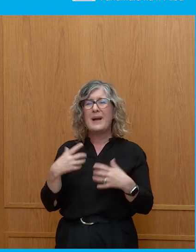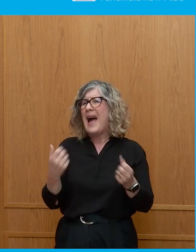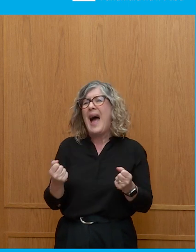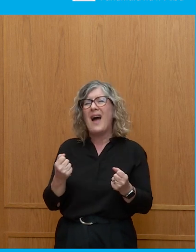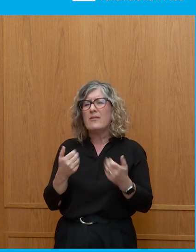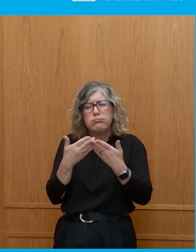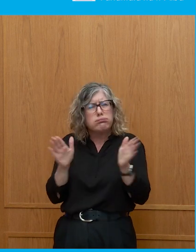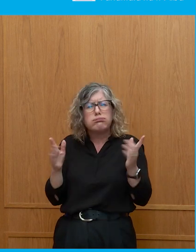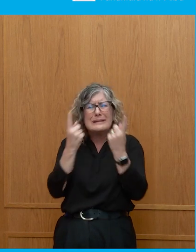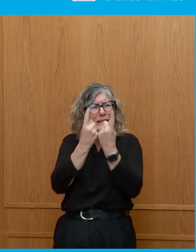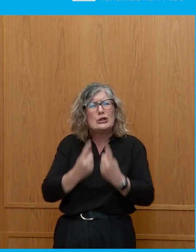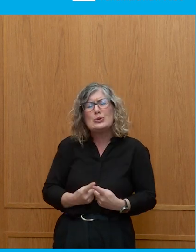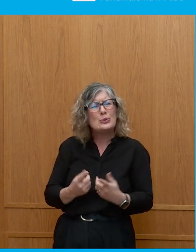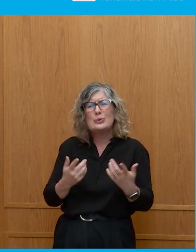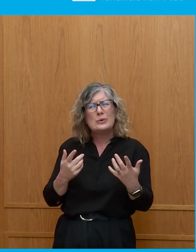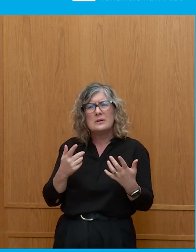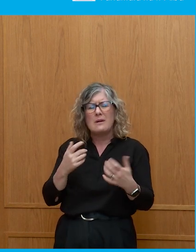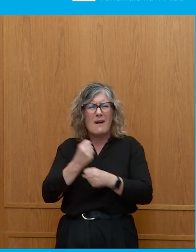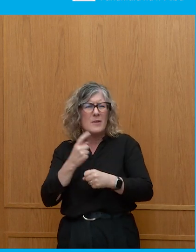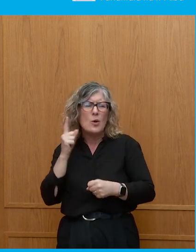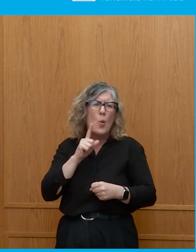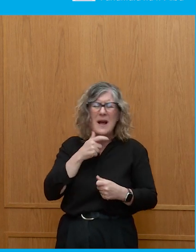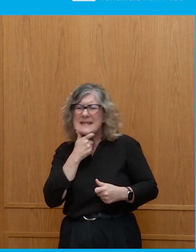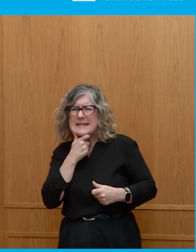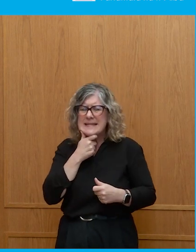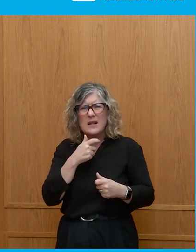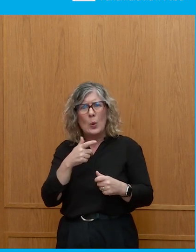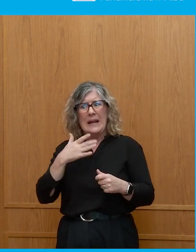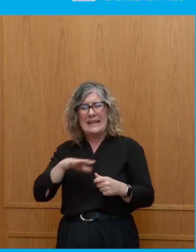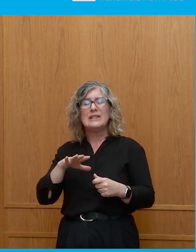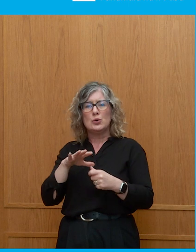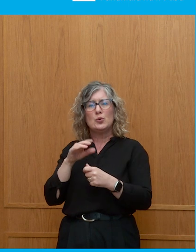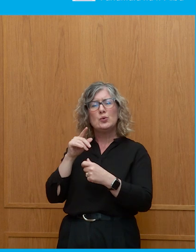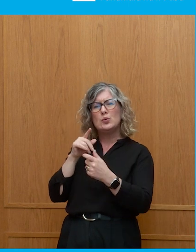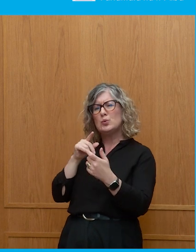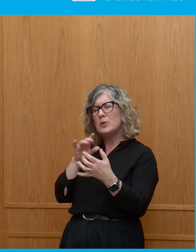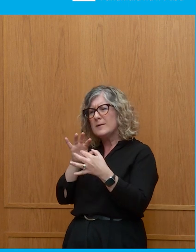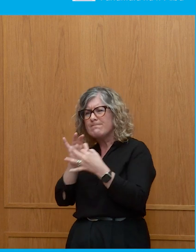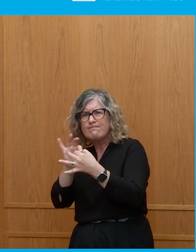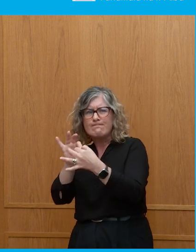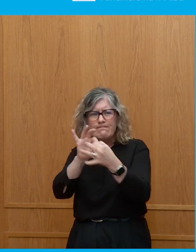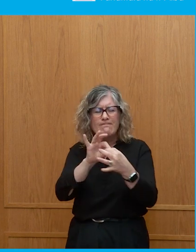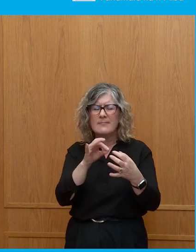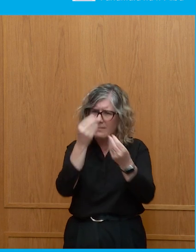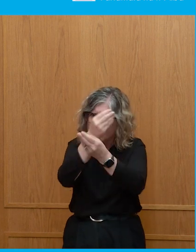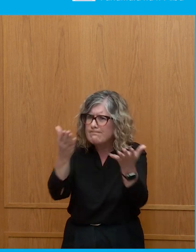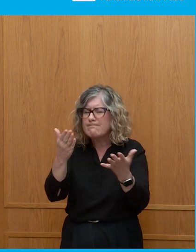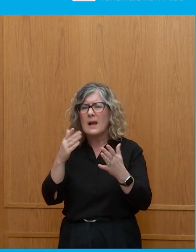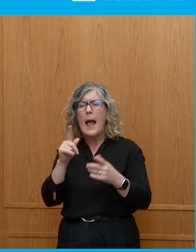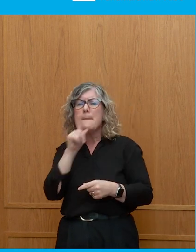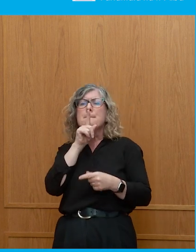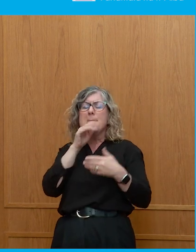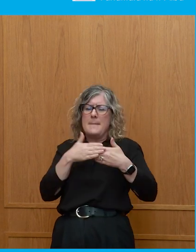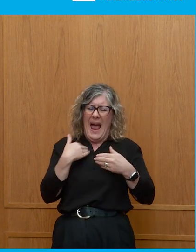yourself. You know, engage people, engage them in that process, and inform and deliberate and allow and empower